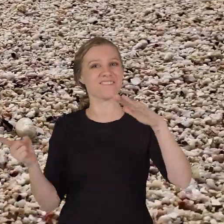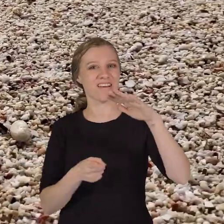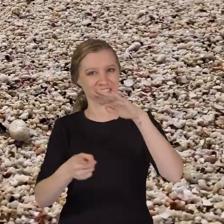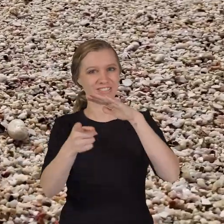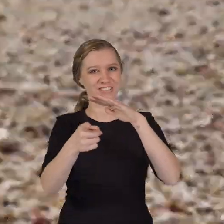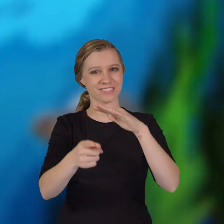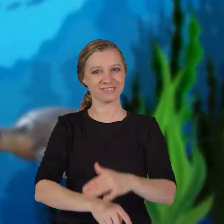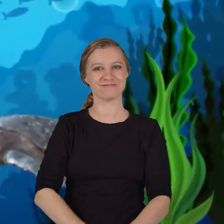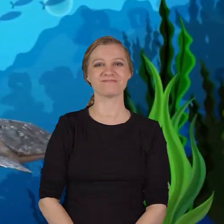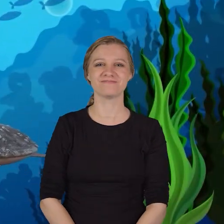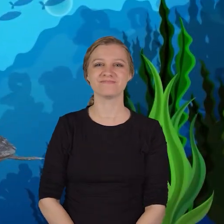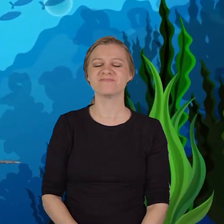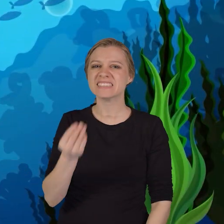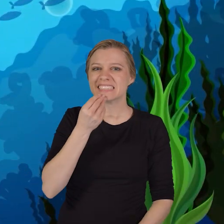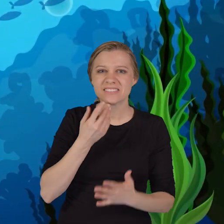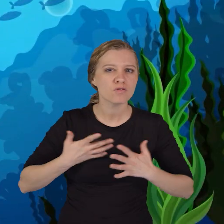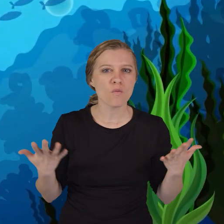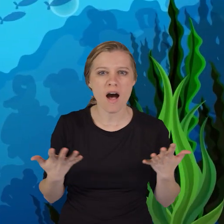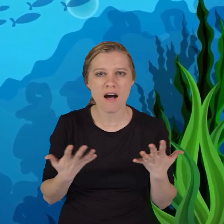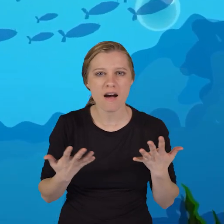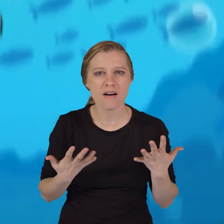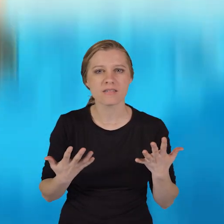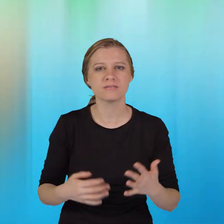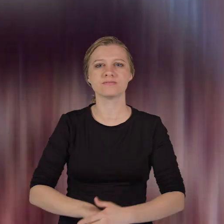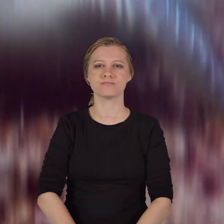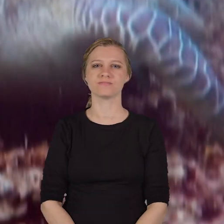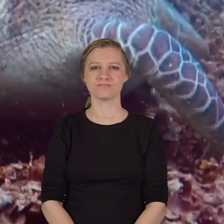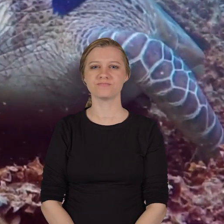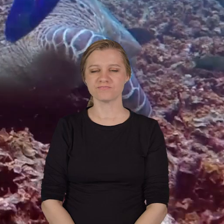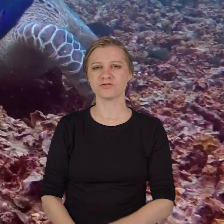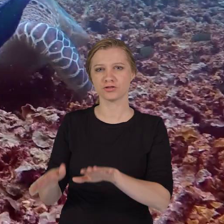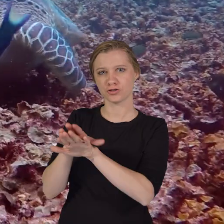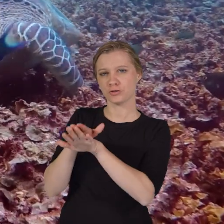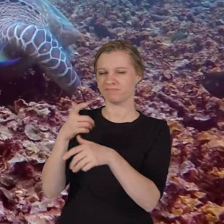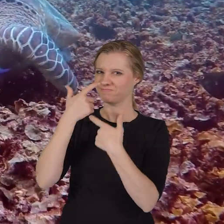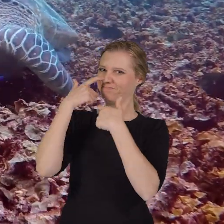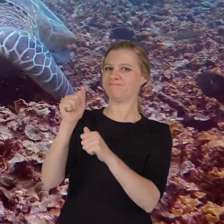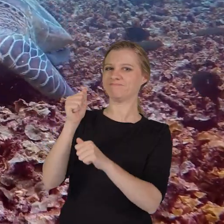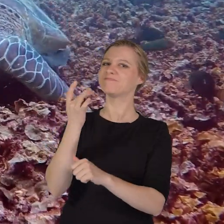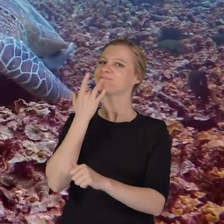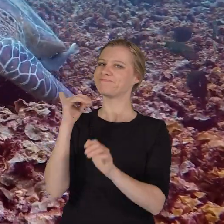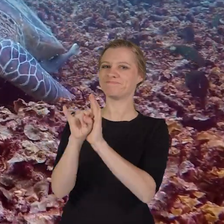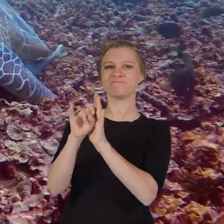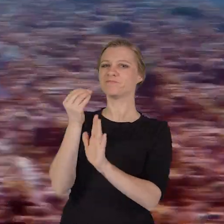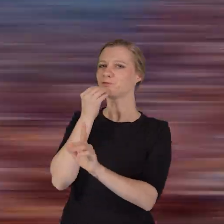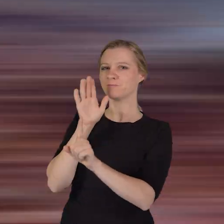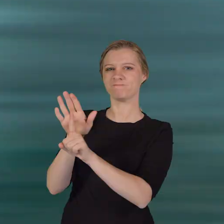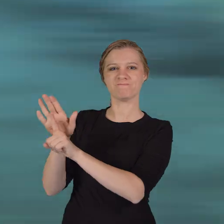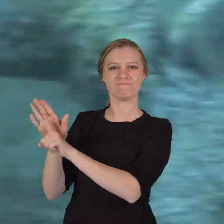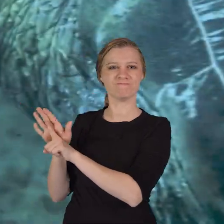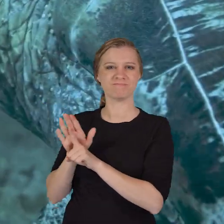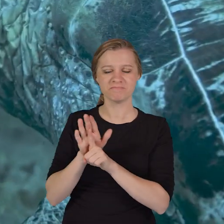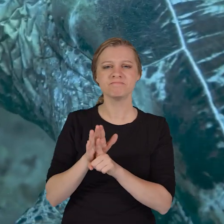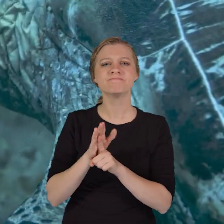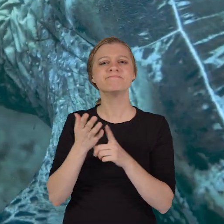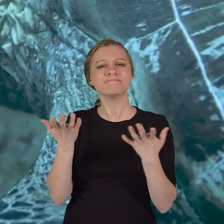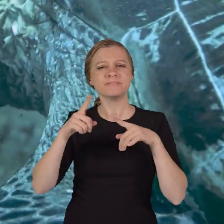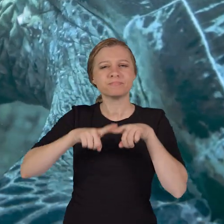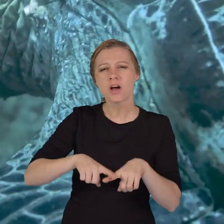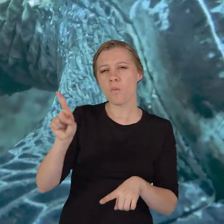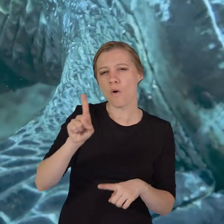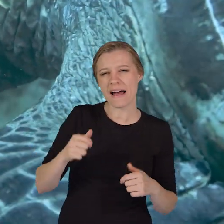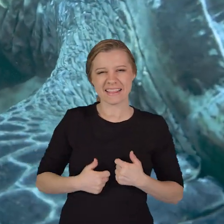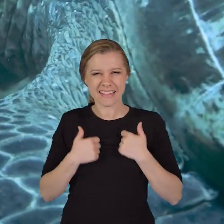adventure. What do they eat? Turtles have interesting tastes in food. What they eat